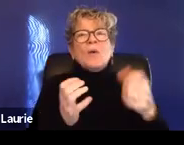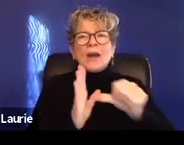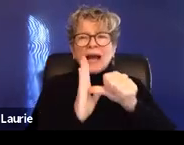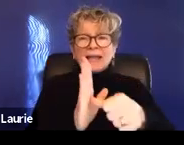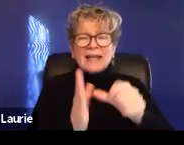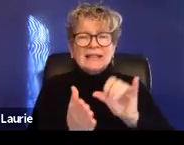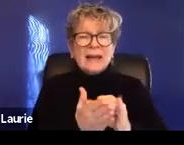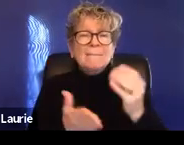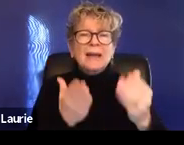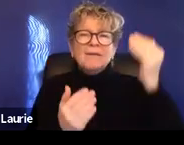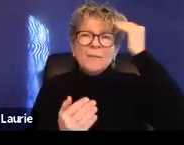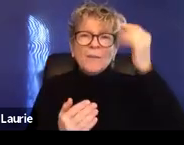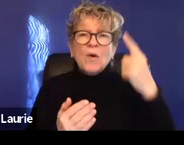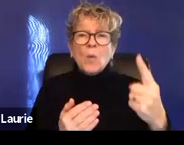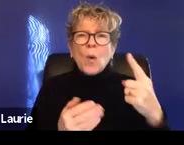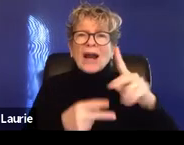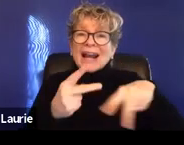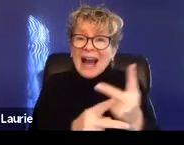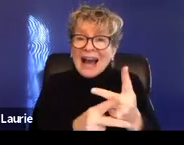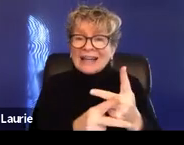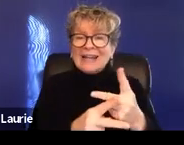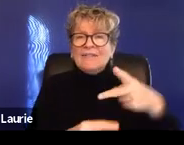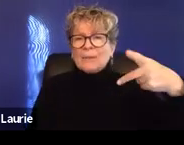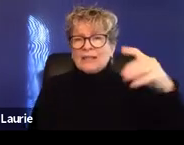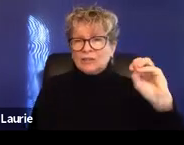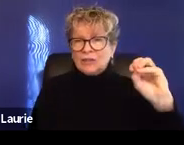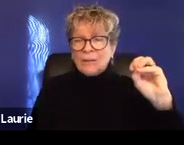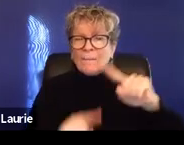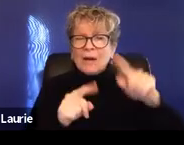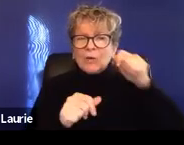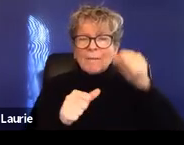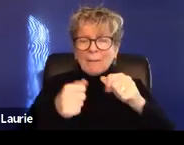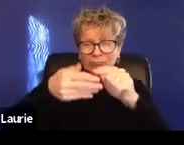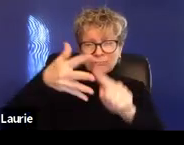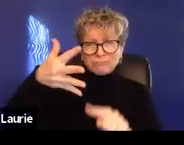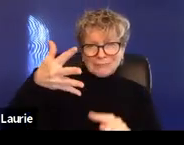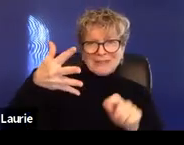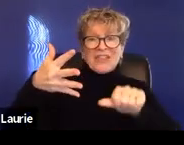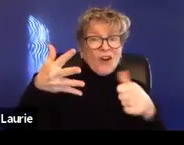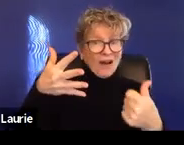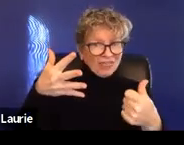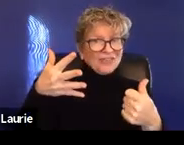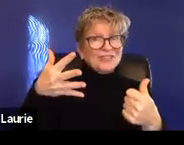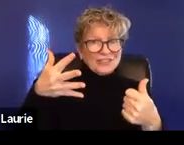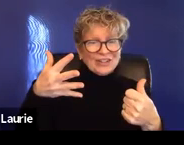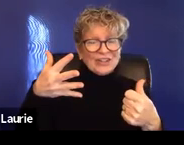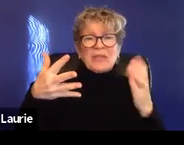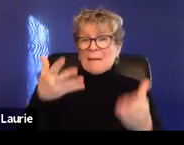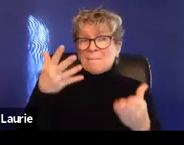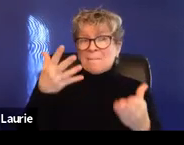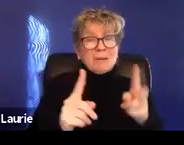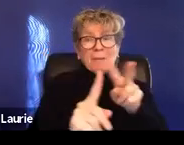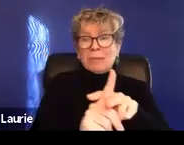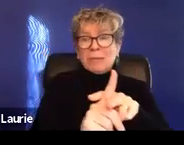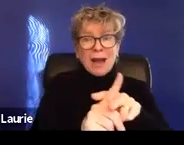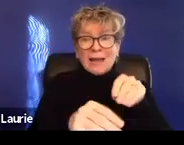you may be familiar with one protection order, but not to disregard other protection orders that may also apply in,